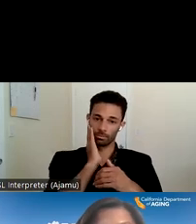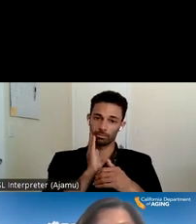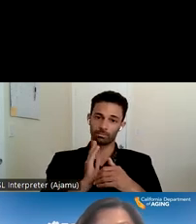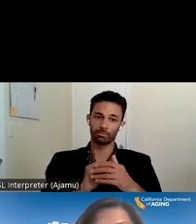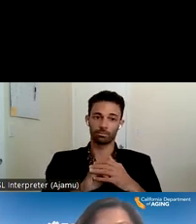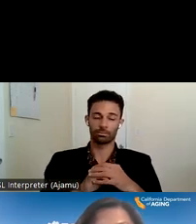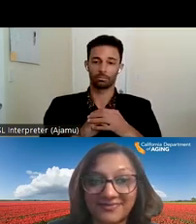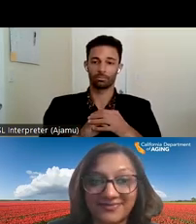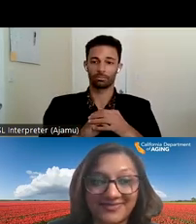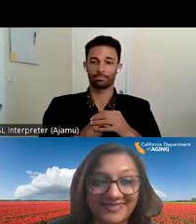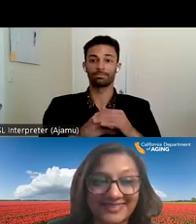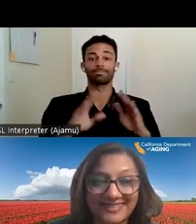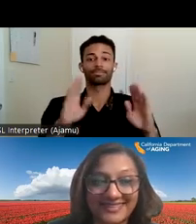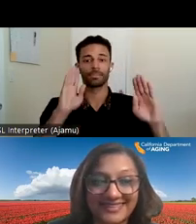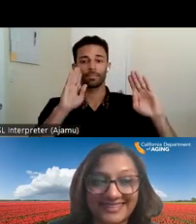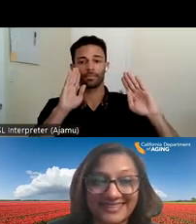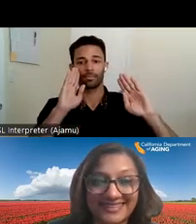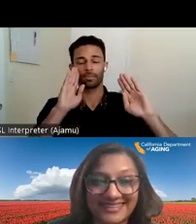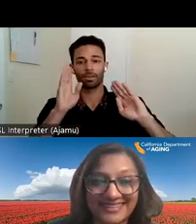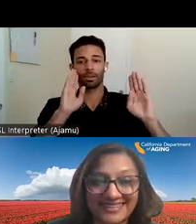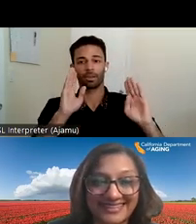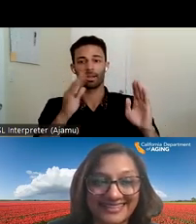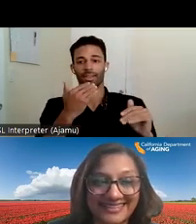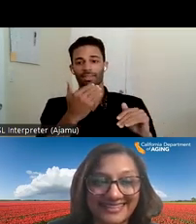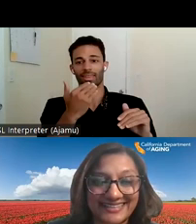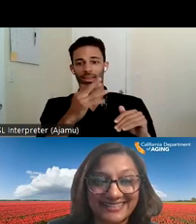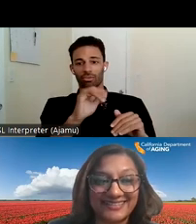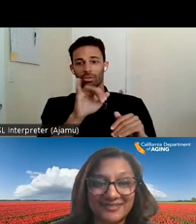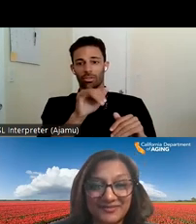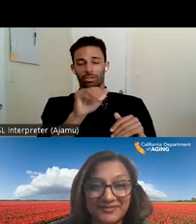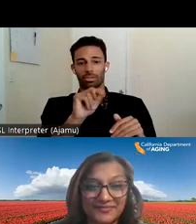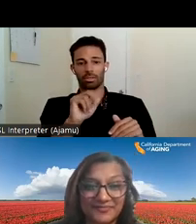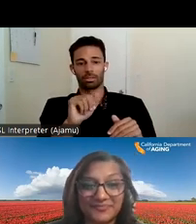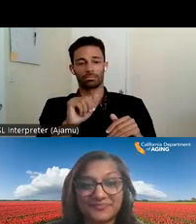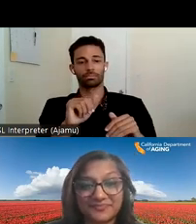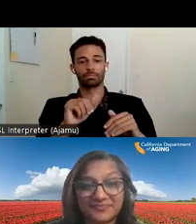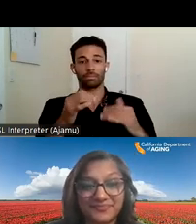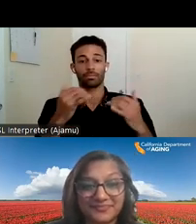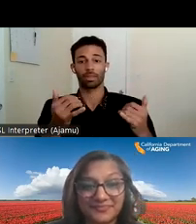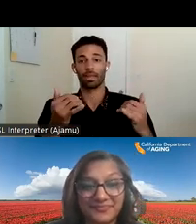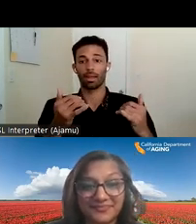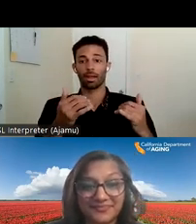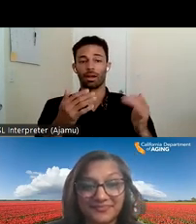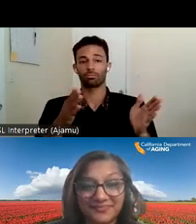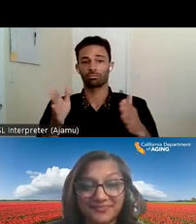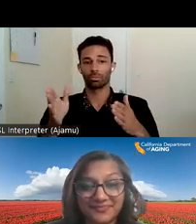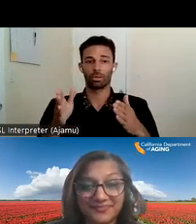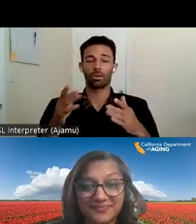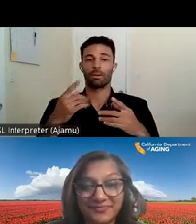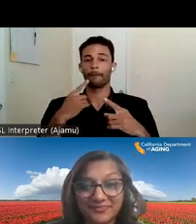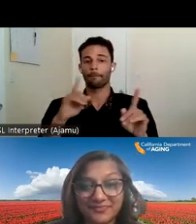hi thank you rajna um now we're going to turn to our public comment period